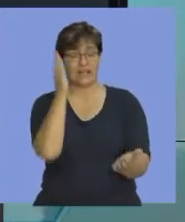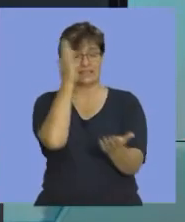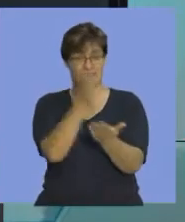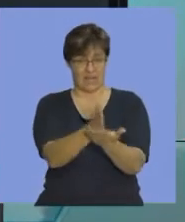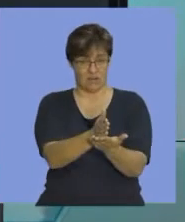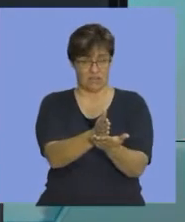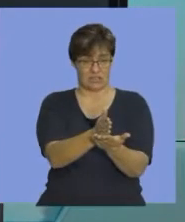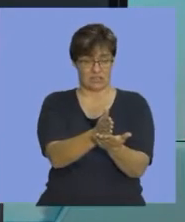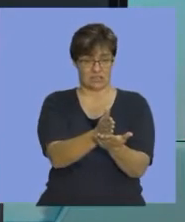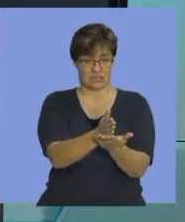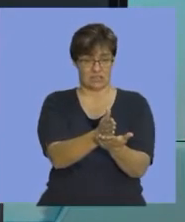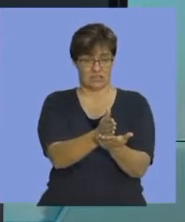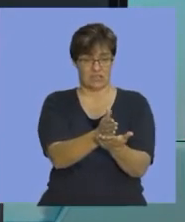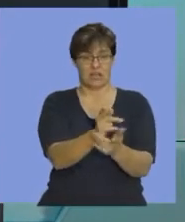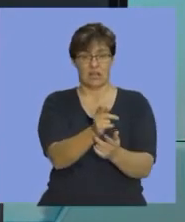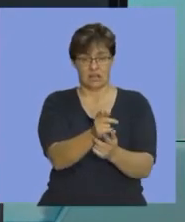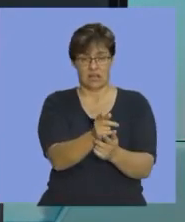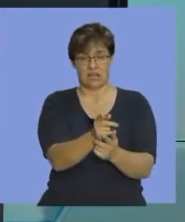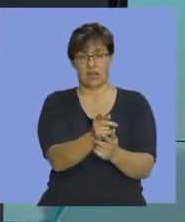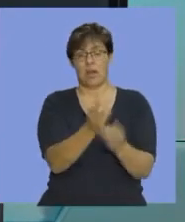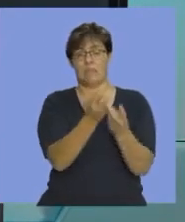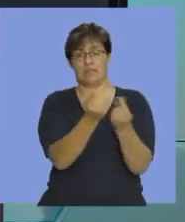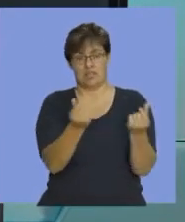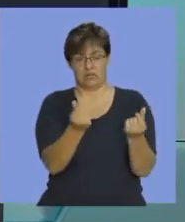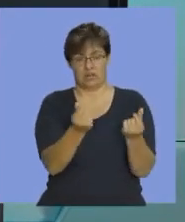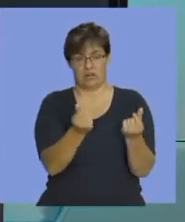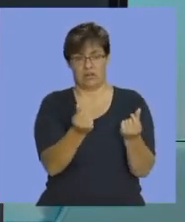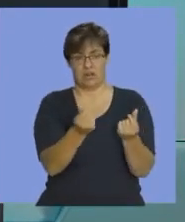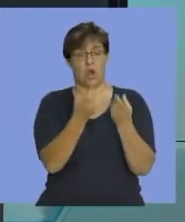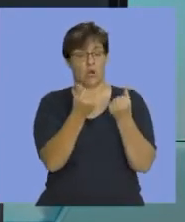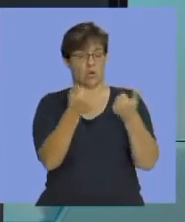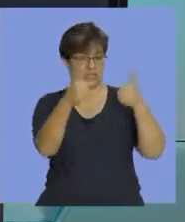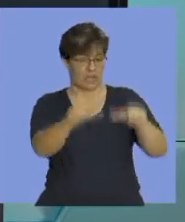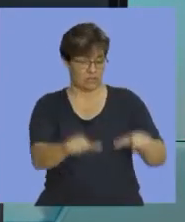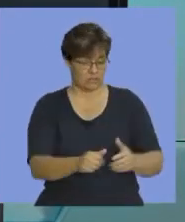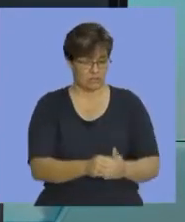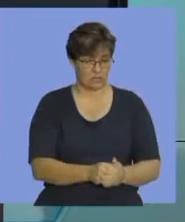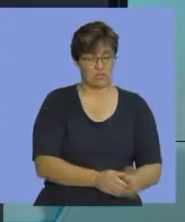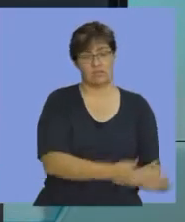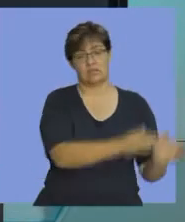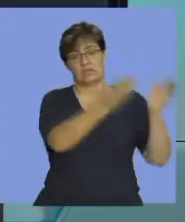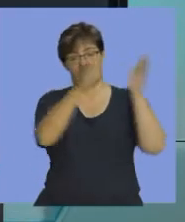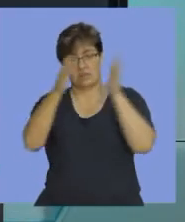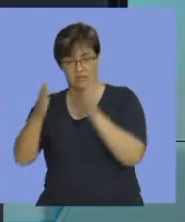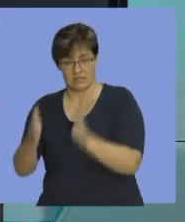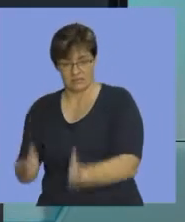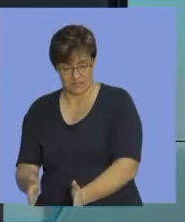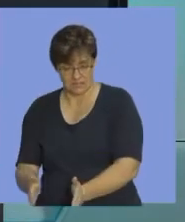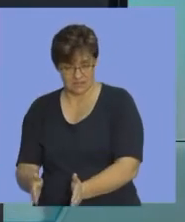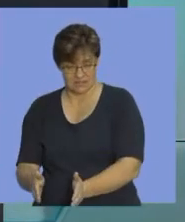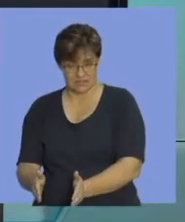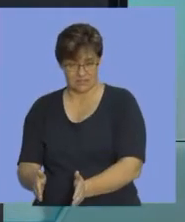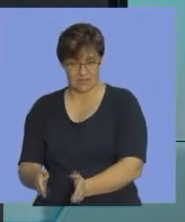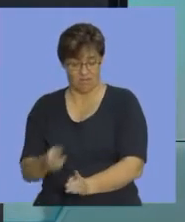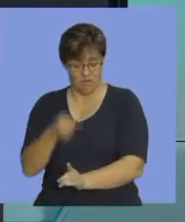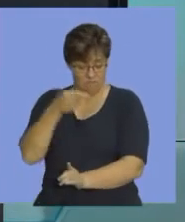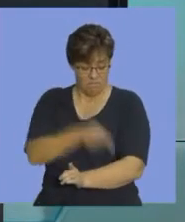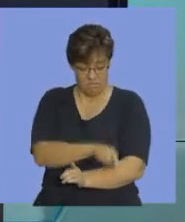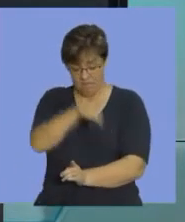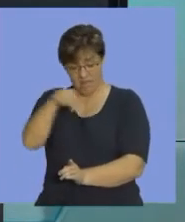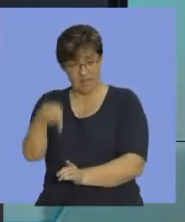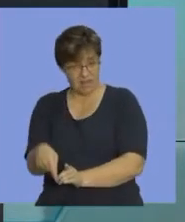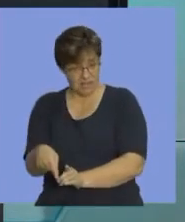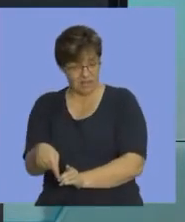materials cost account, and from my direct materials cost account